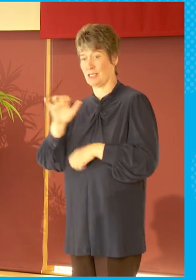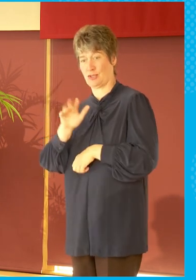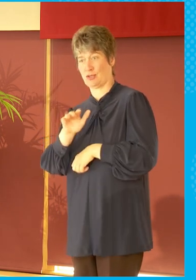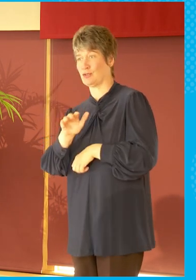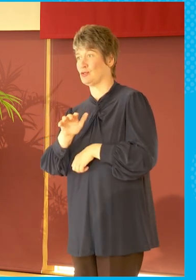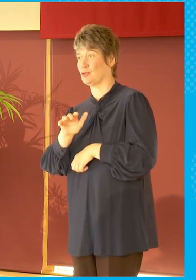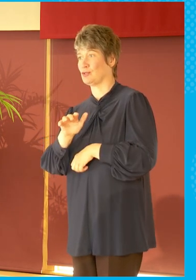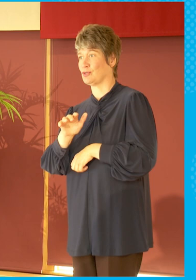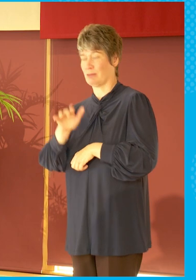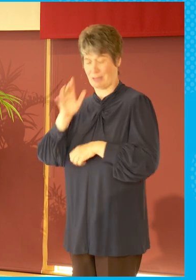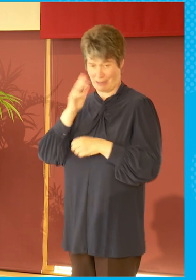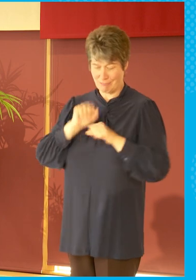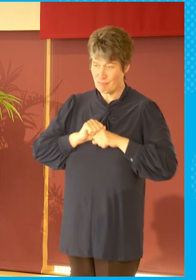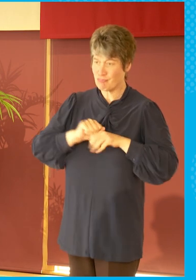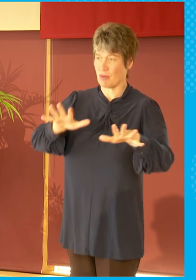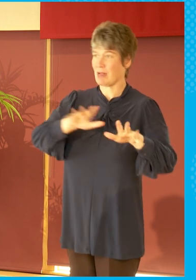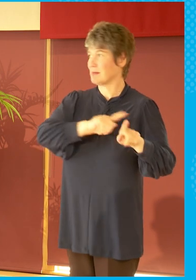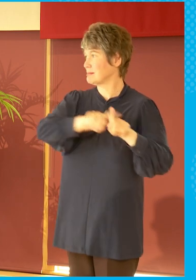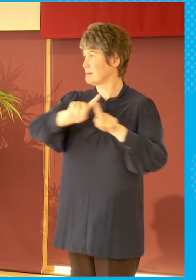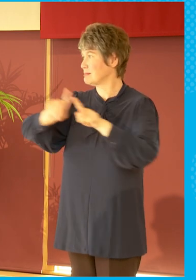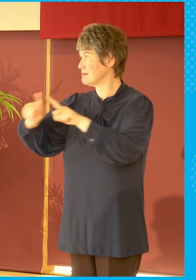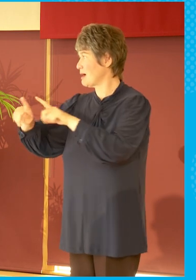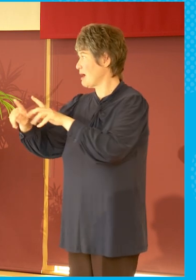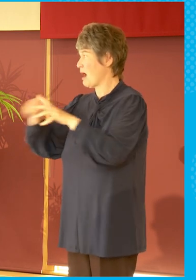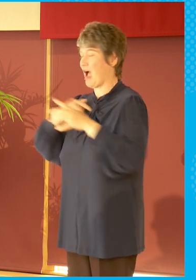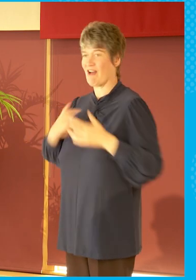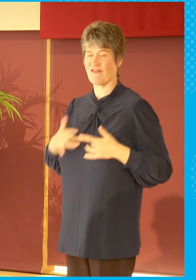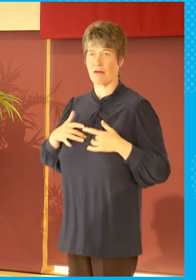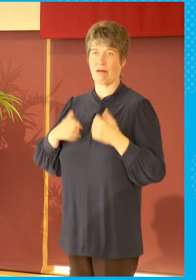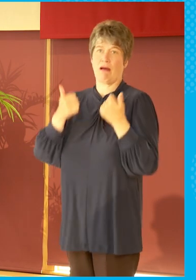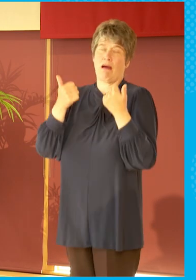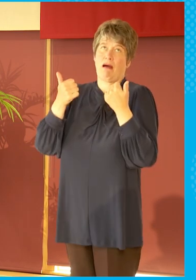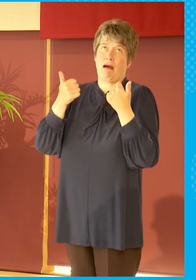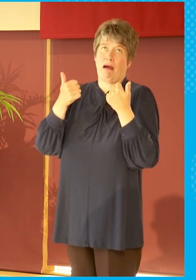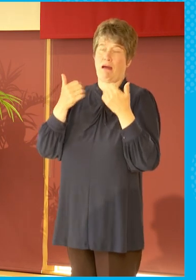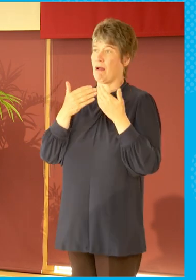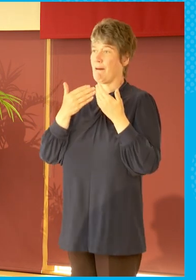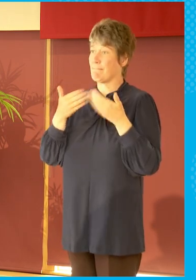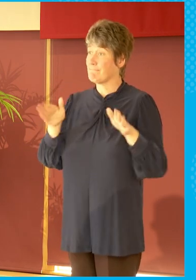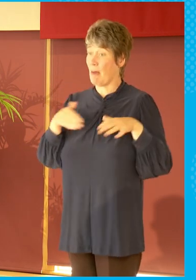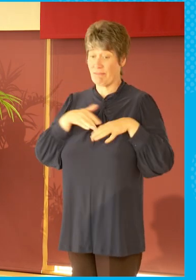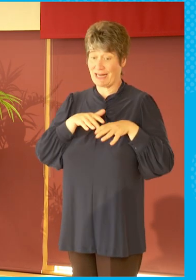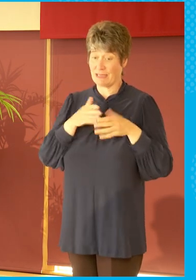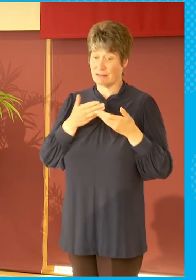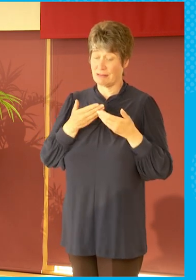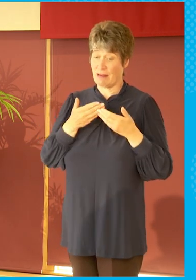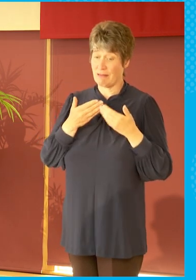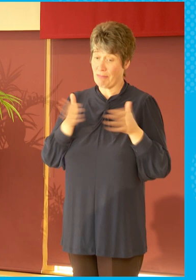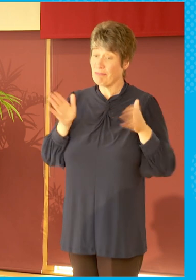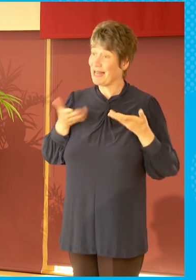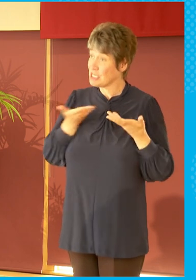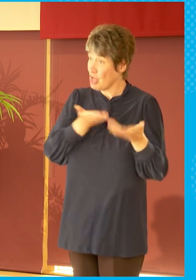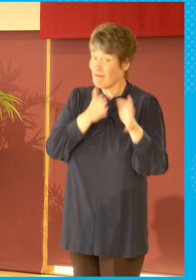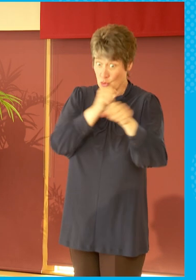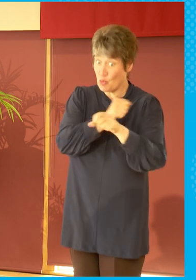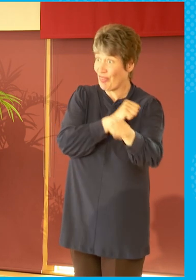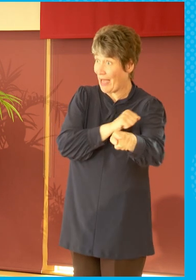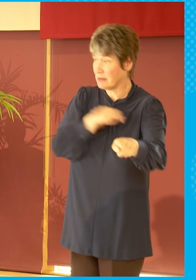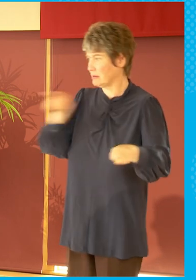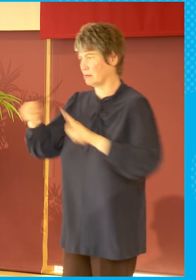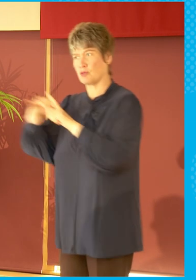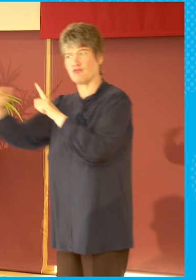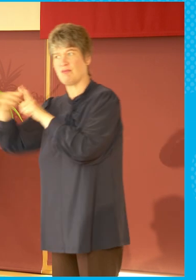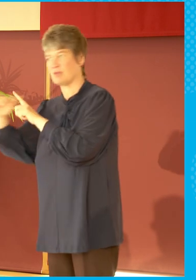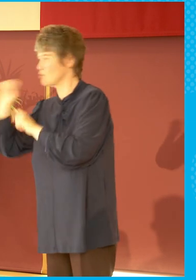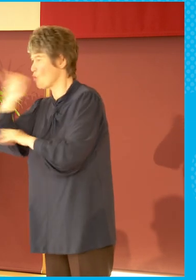different platforms. Fantastic moments. Public service media will do that. Big streamers won't. So that's what's really important. And from where I sit in